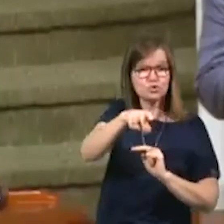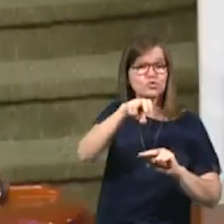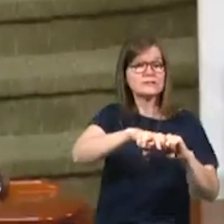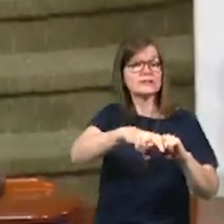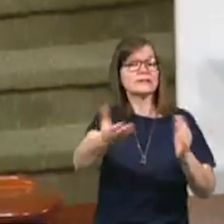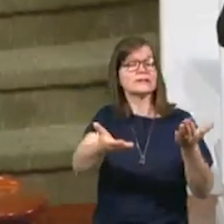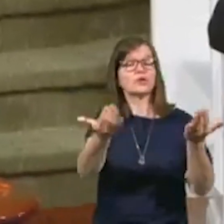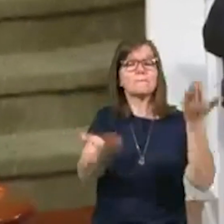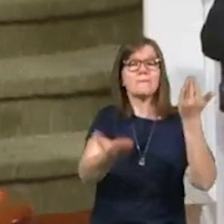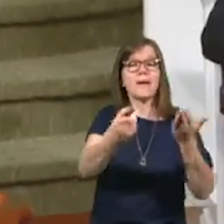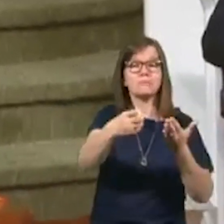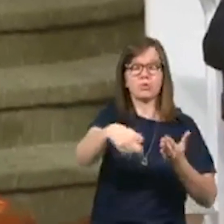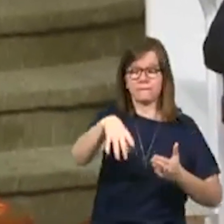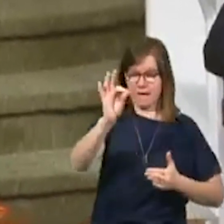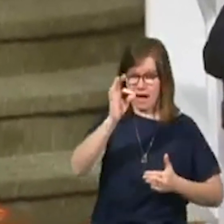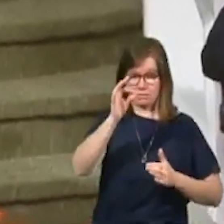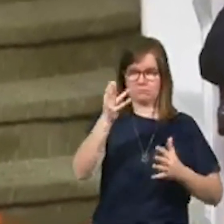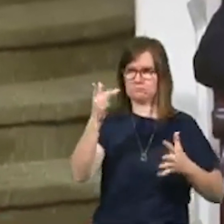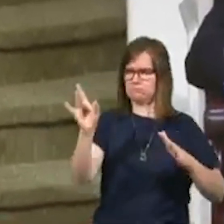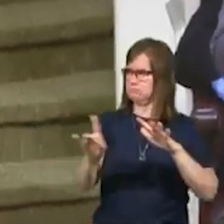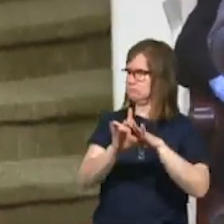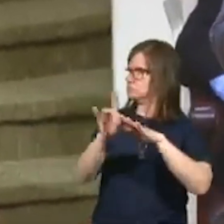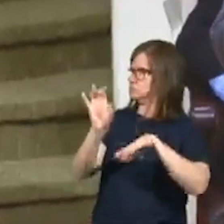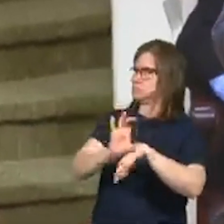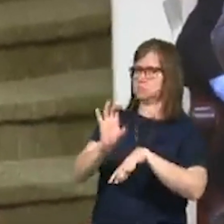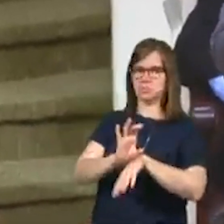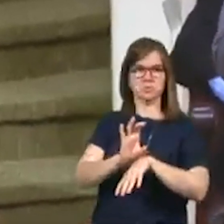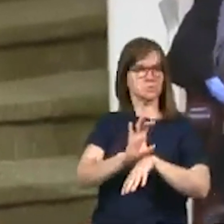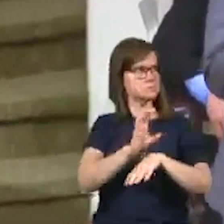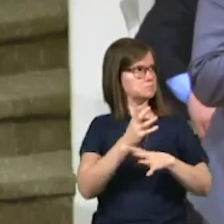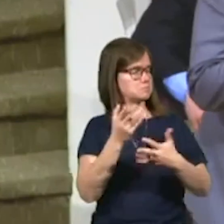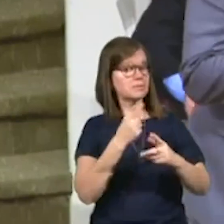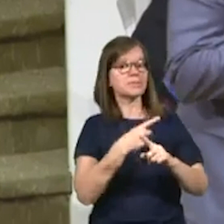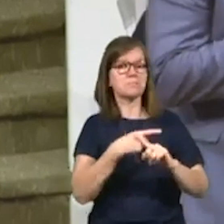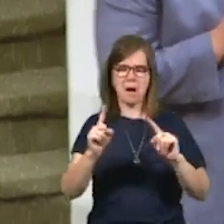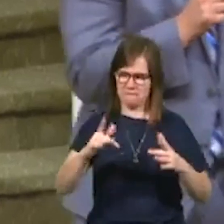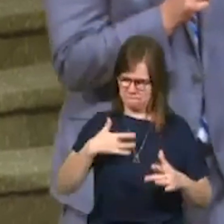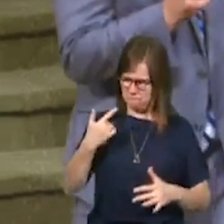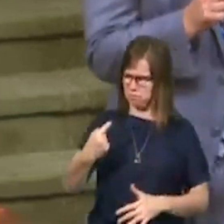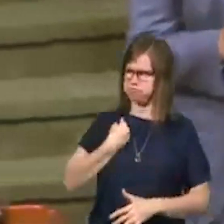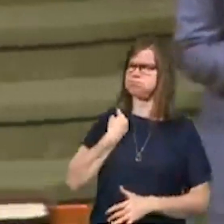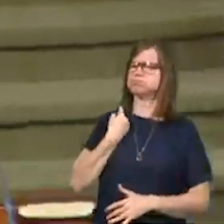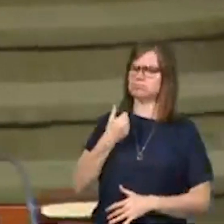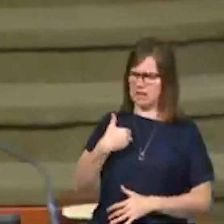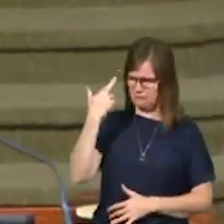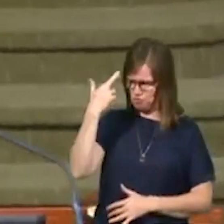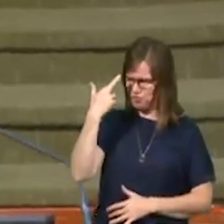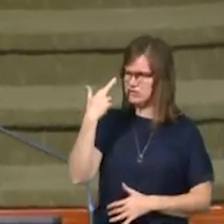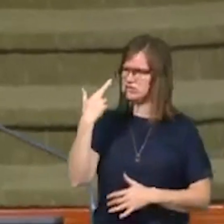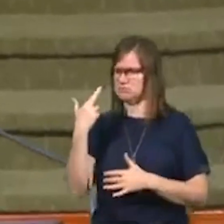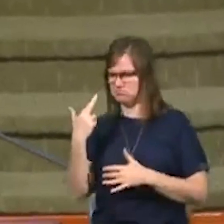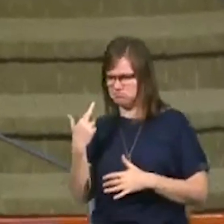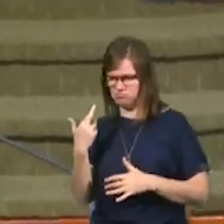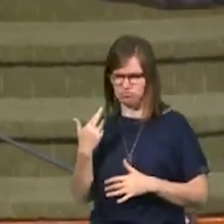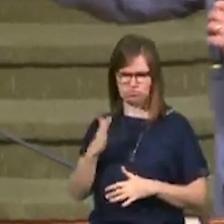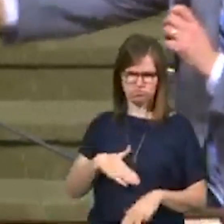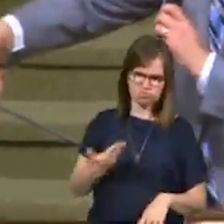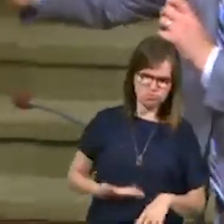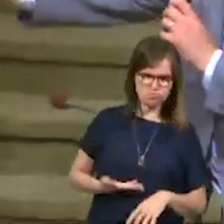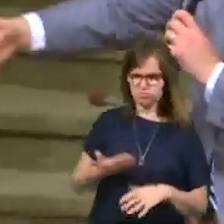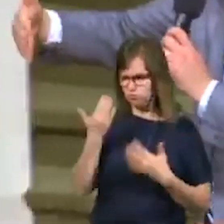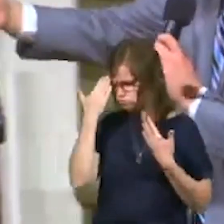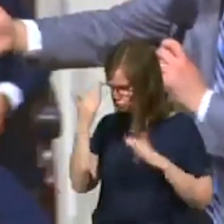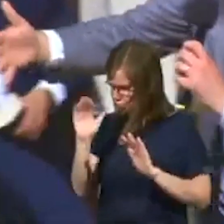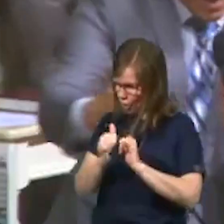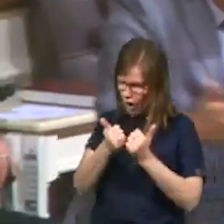sitting here today and maybe you found yourself in church, but the truth of the matter is you've been hurt before and you've got reason to be offended and you're not sure how